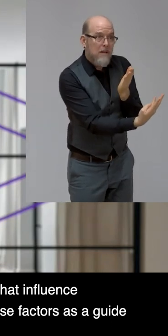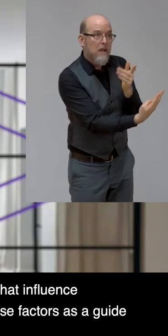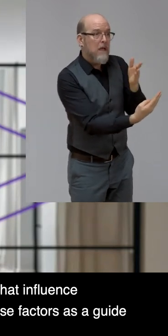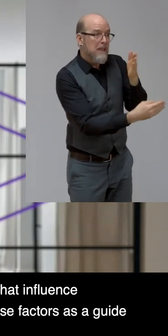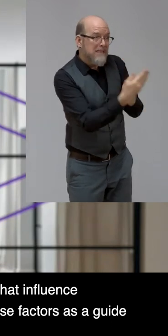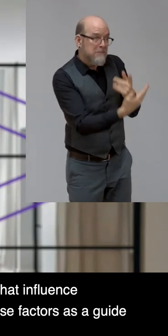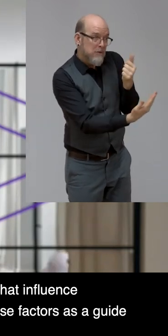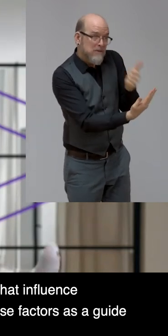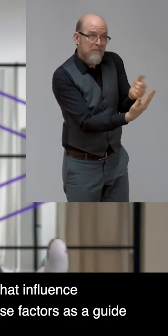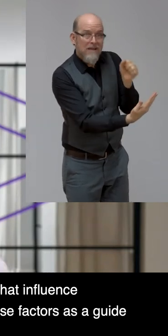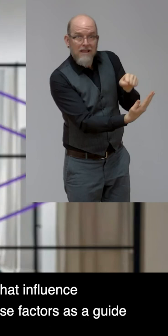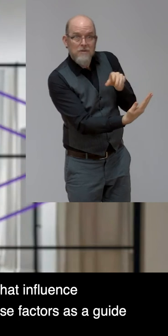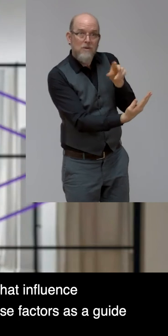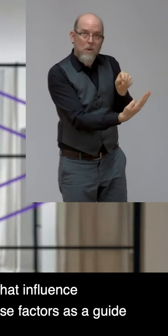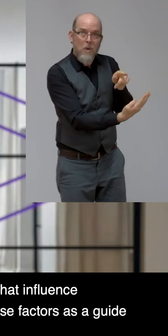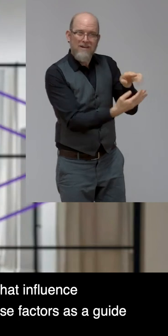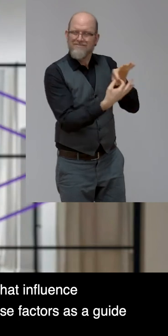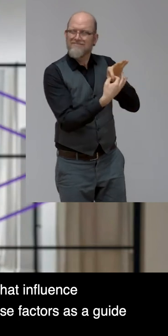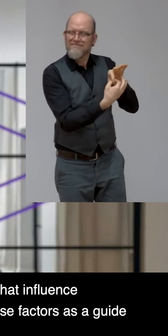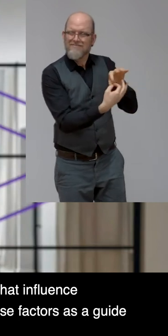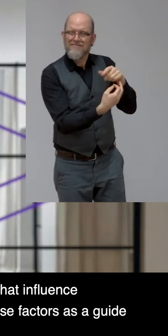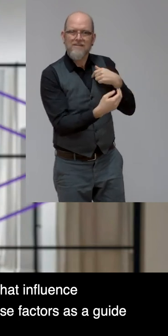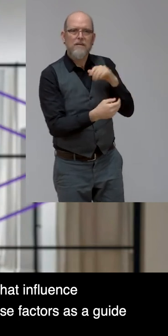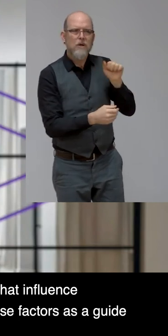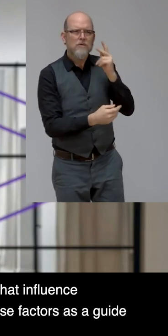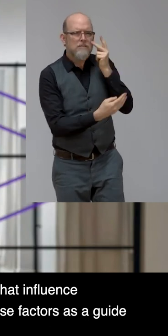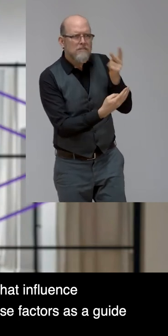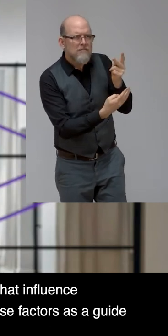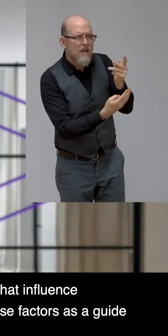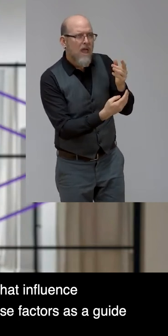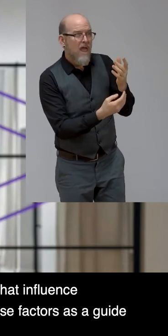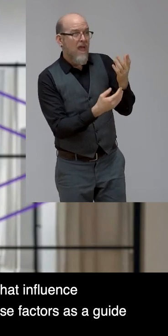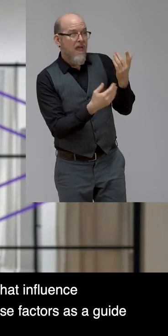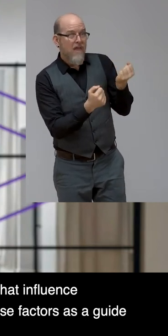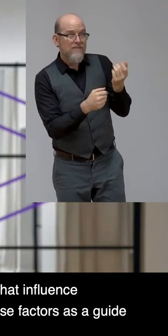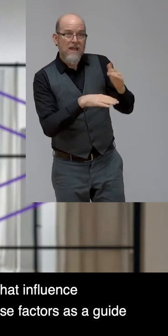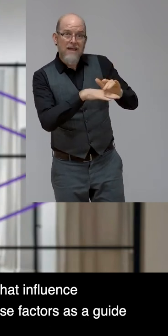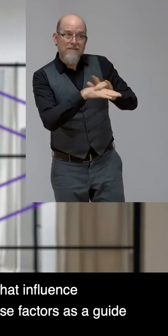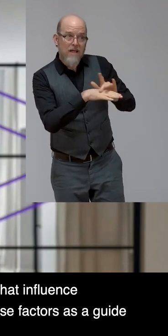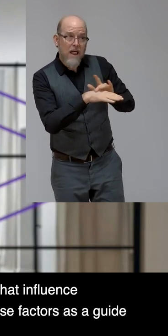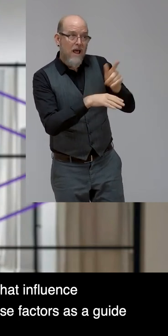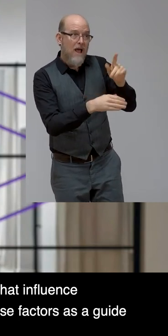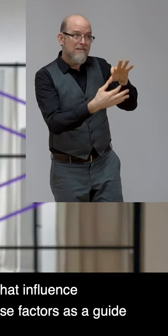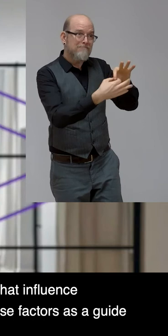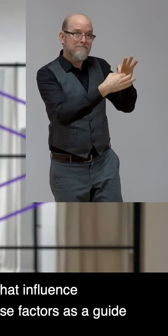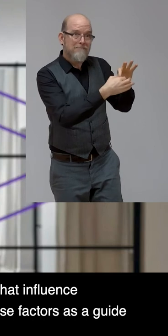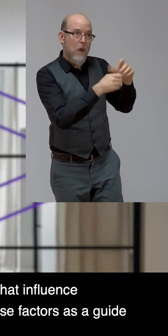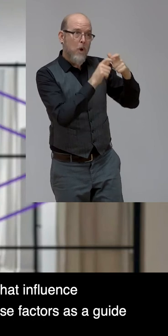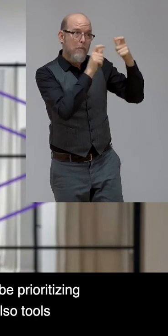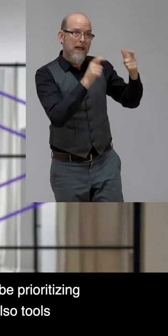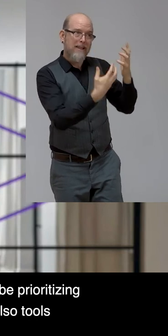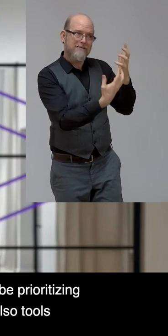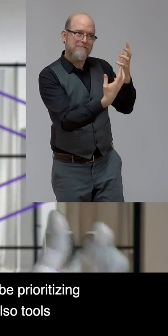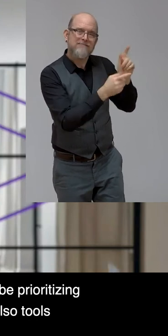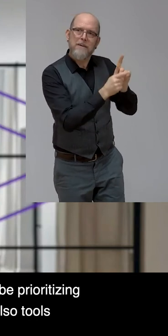we've under that influence confidence, belonging, ability to thrive. And you can use these factors as a guide